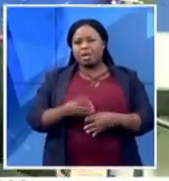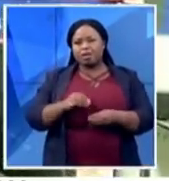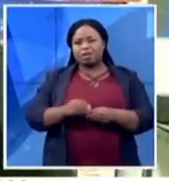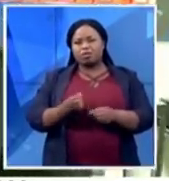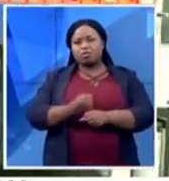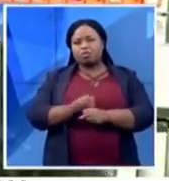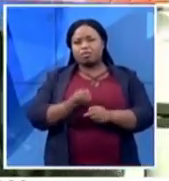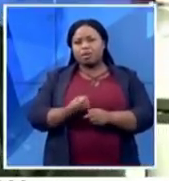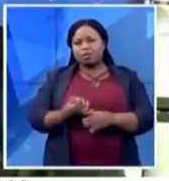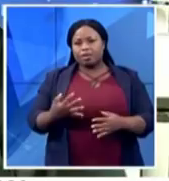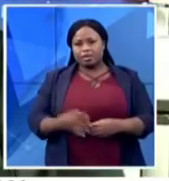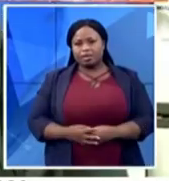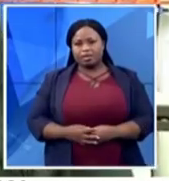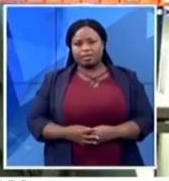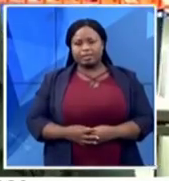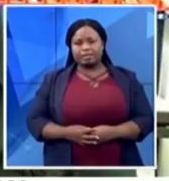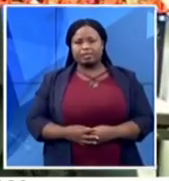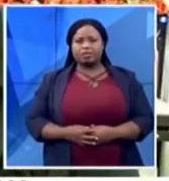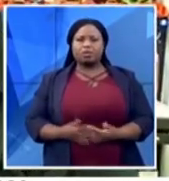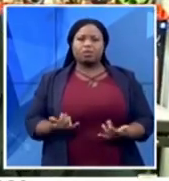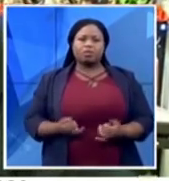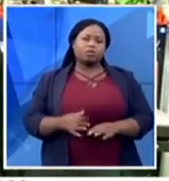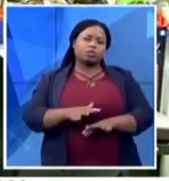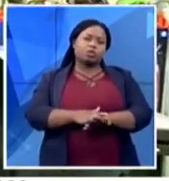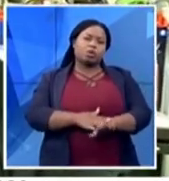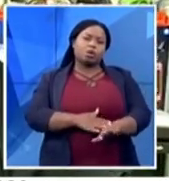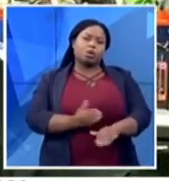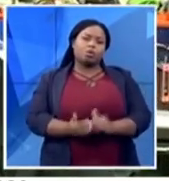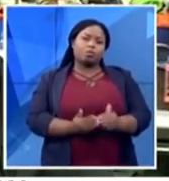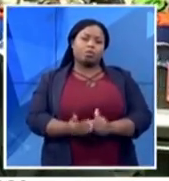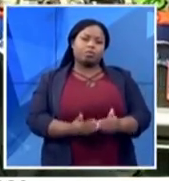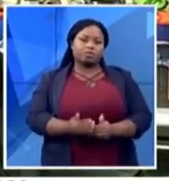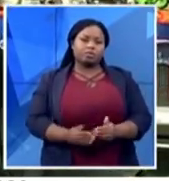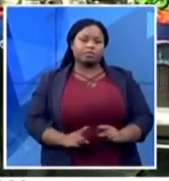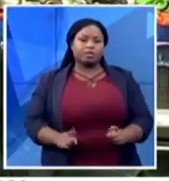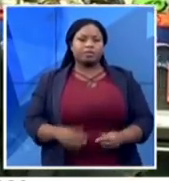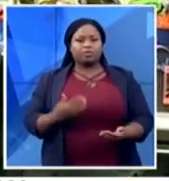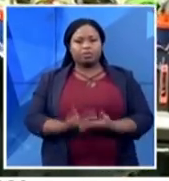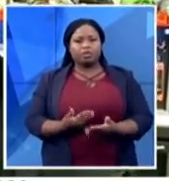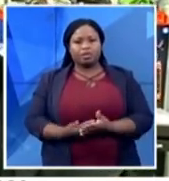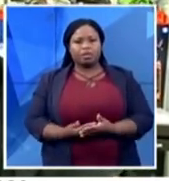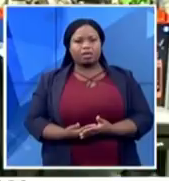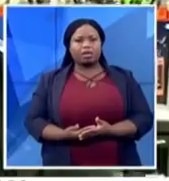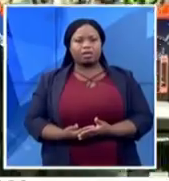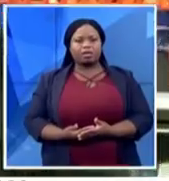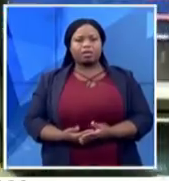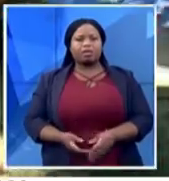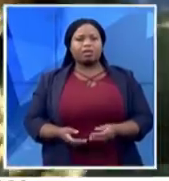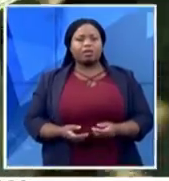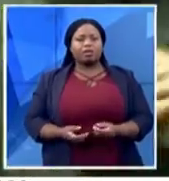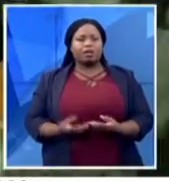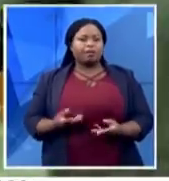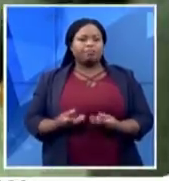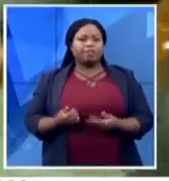slow process. The benefit is we can act very quickly to a problem, but it's not a mass manufacturing technology. So one of these